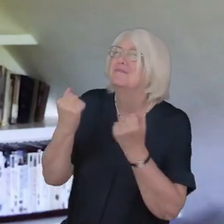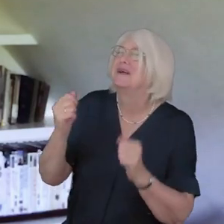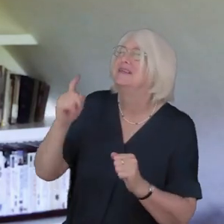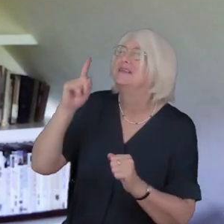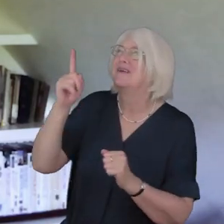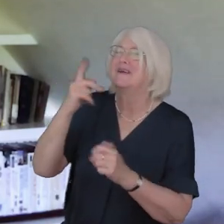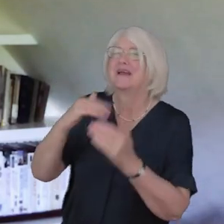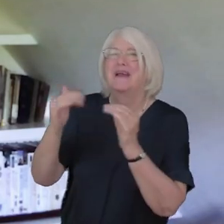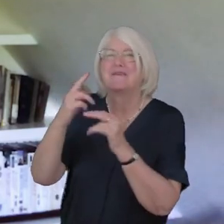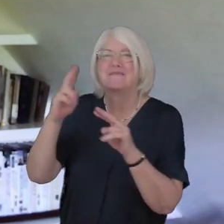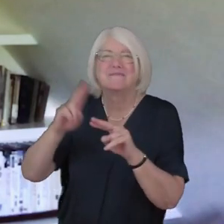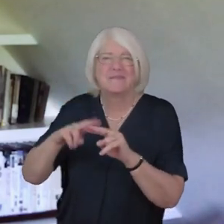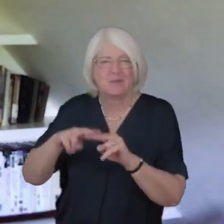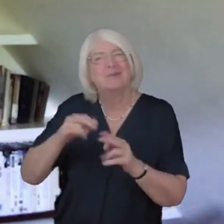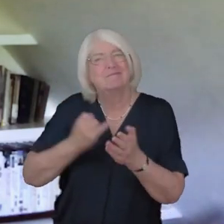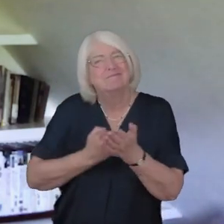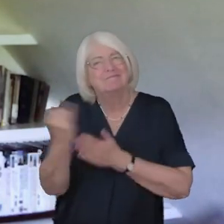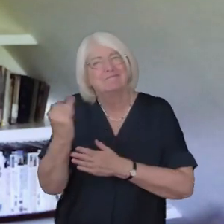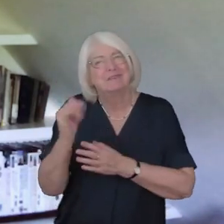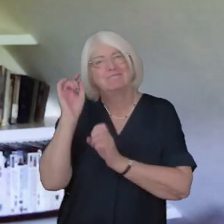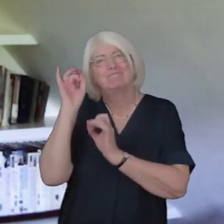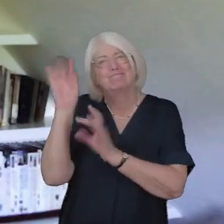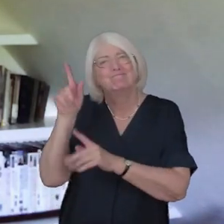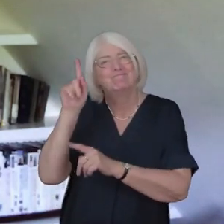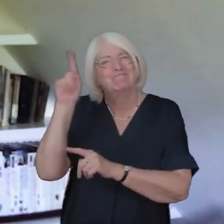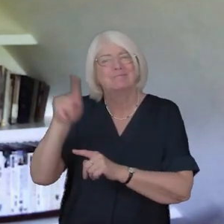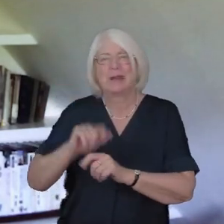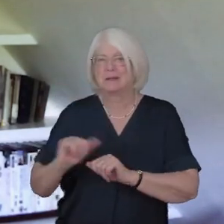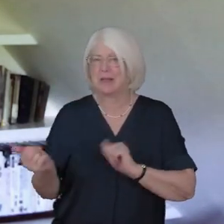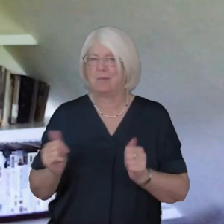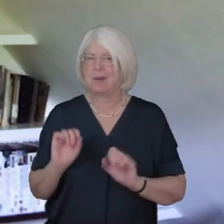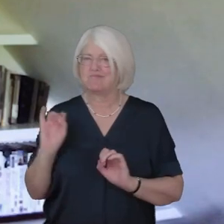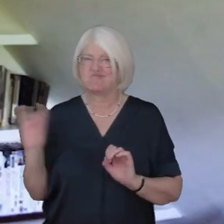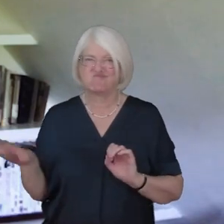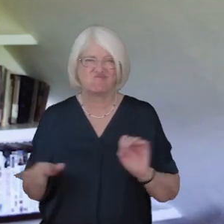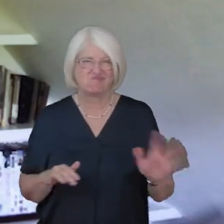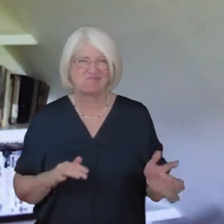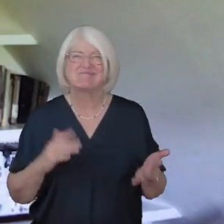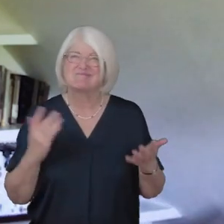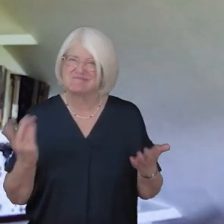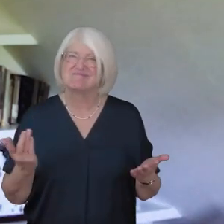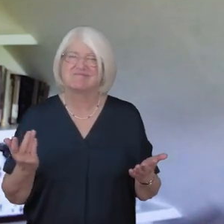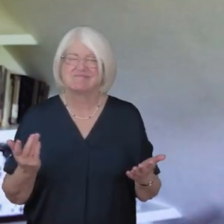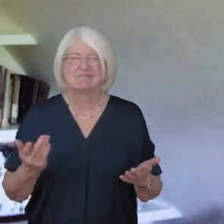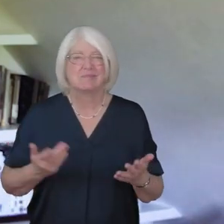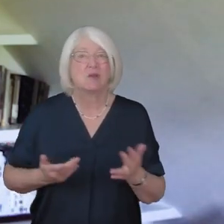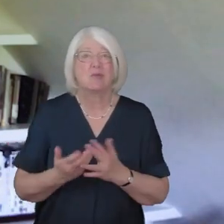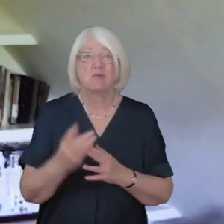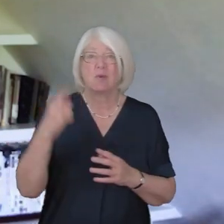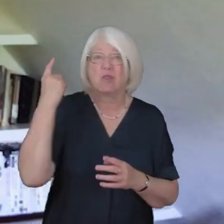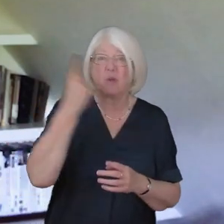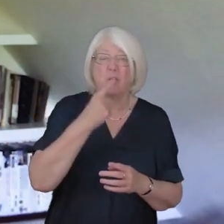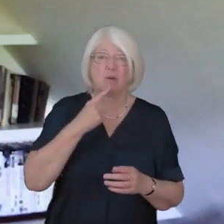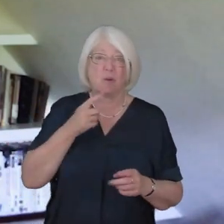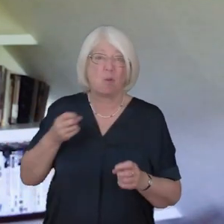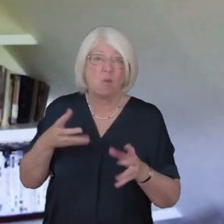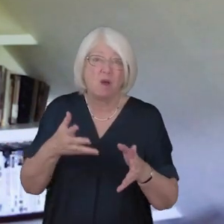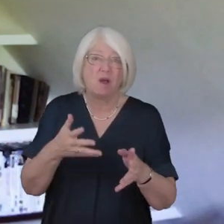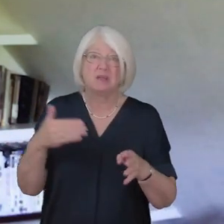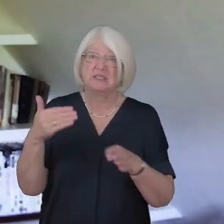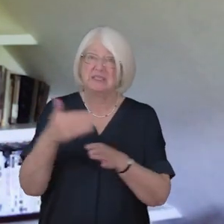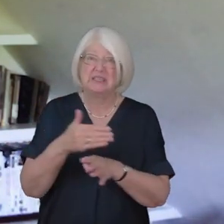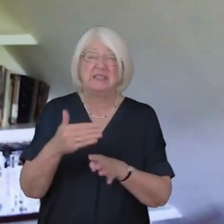God our heavenly father we have sinned against you and against our neighbour in thought and word and deed